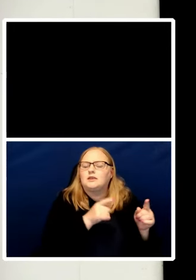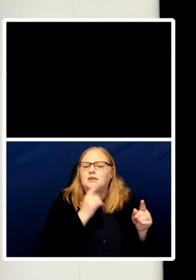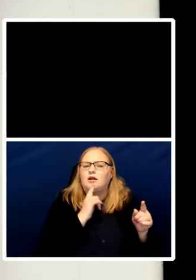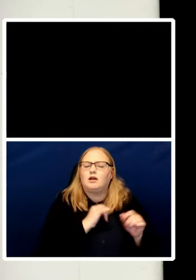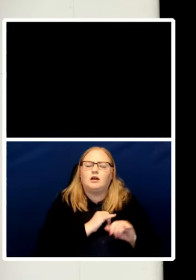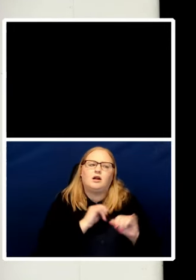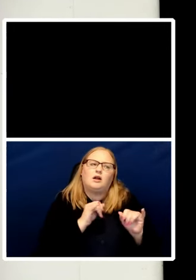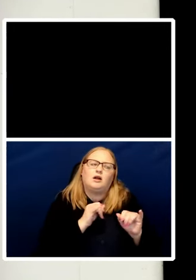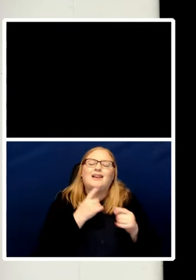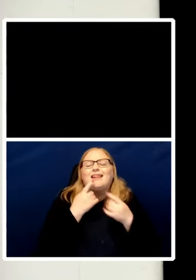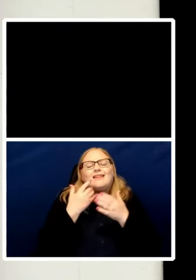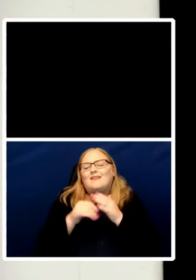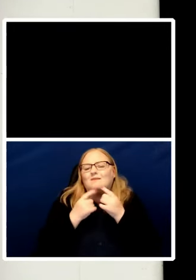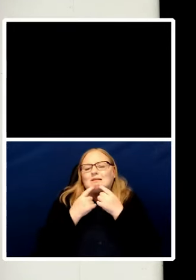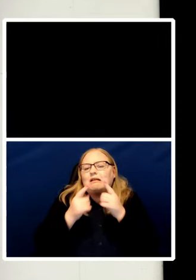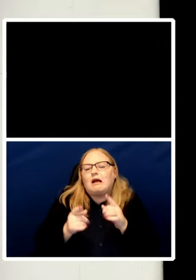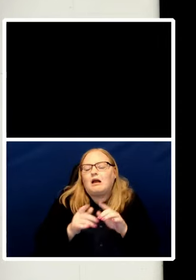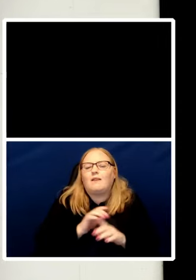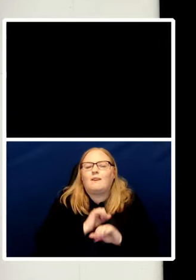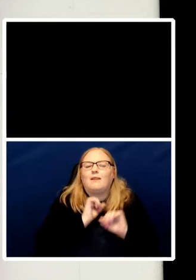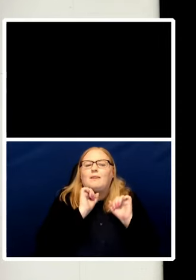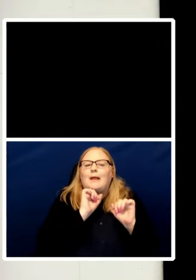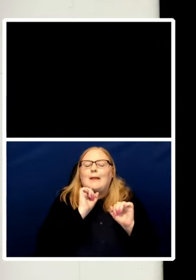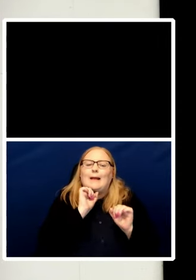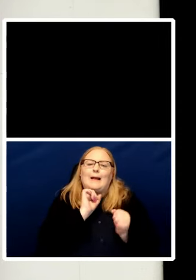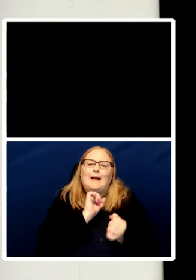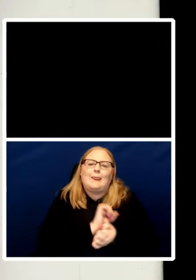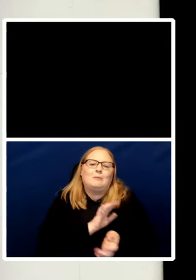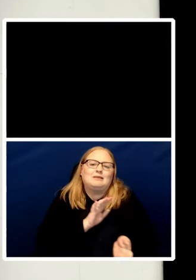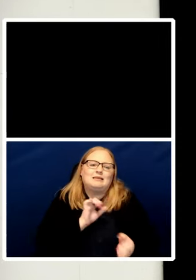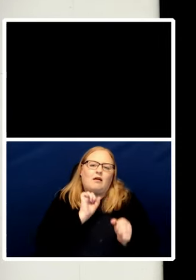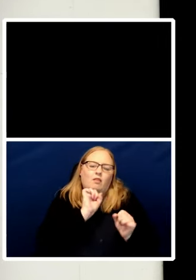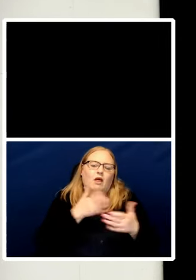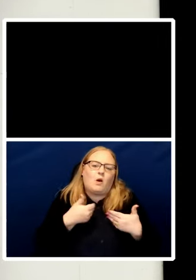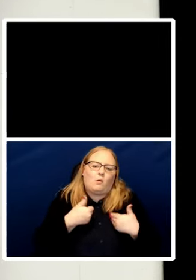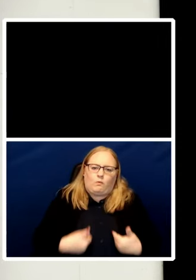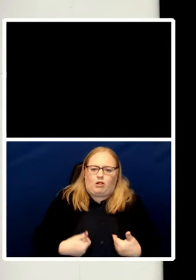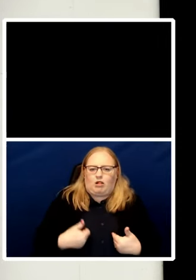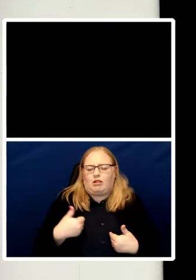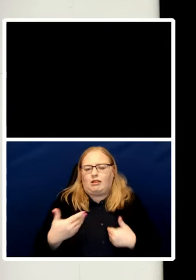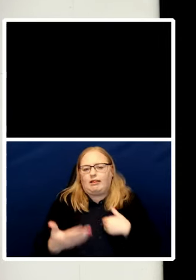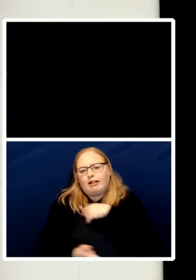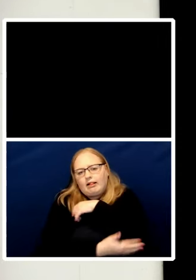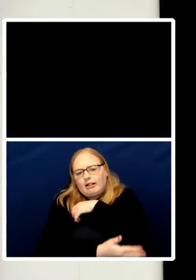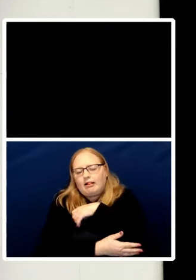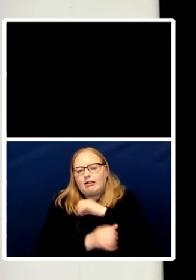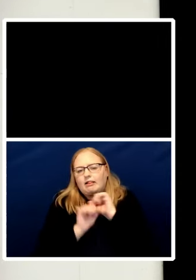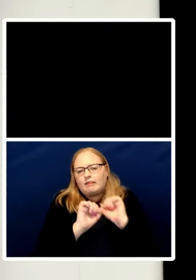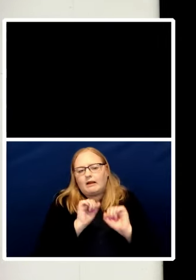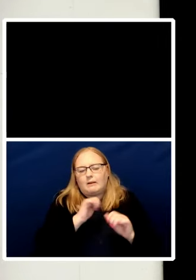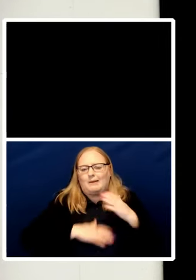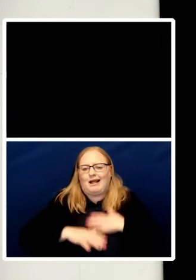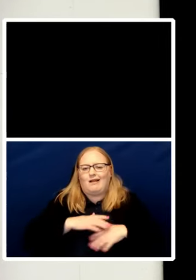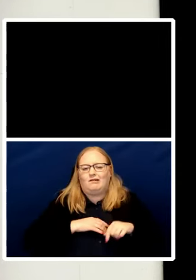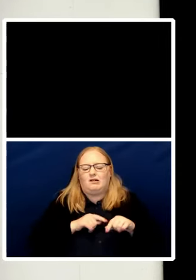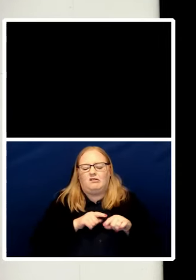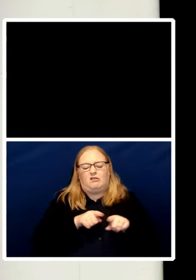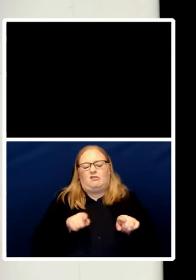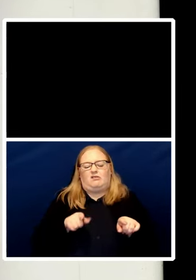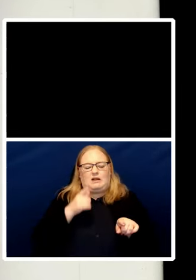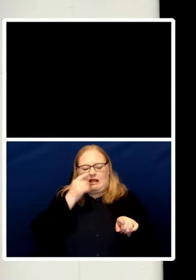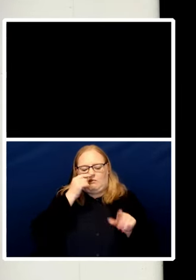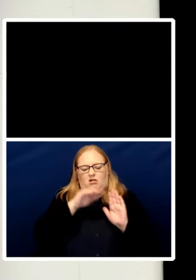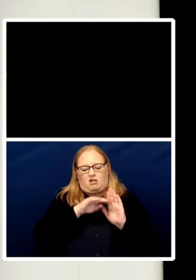liberty rooted in their wealth their laziness and their malicious conduct towards those less able you'd never know it